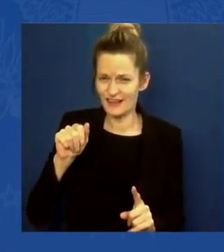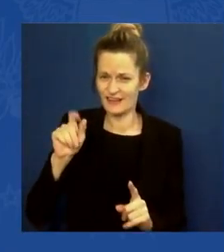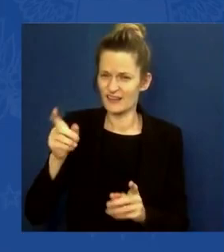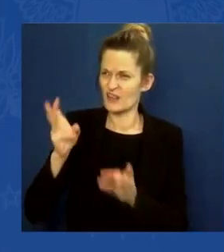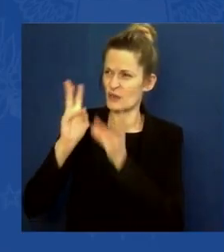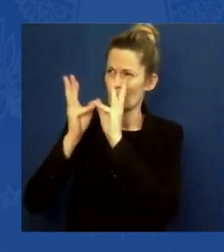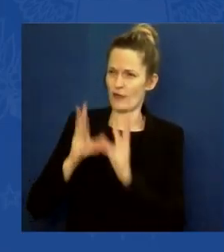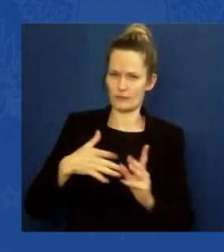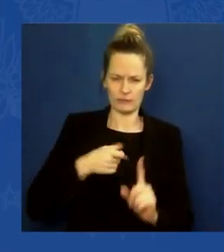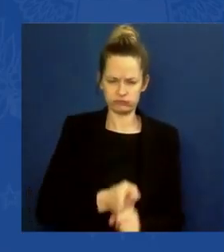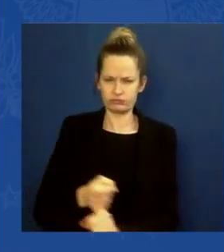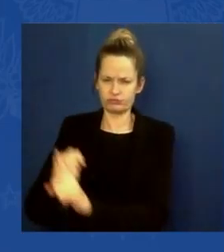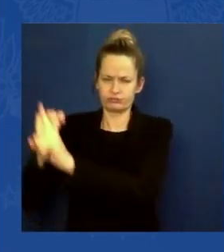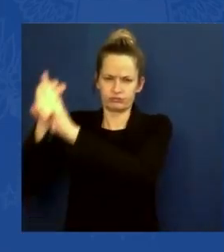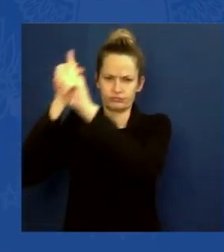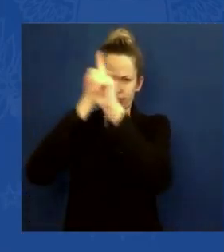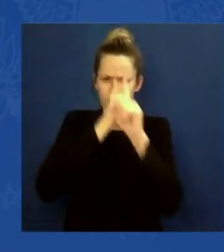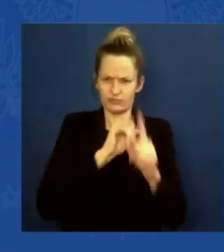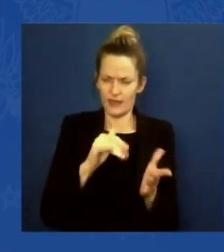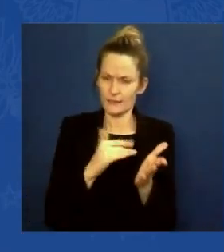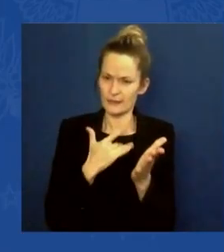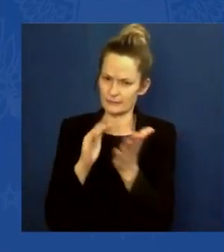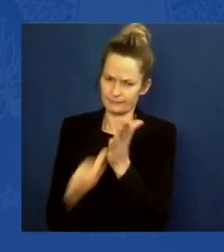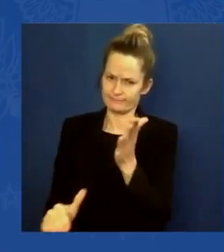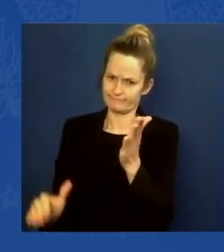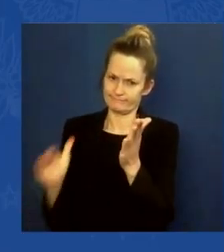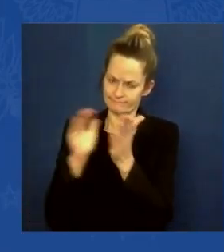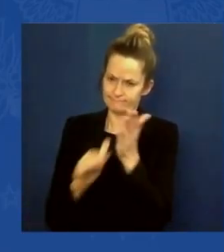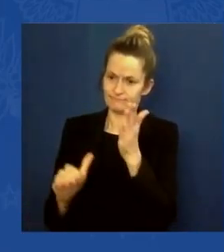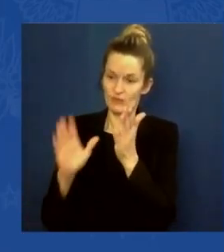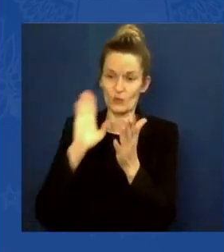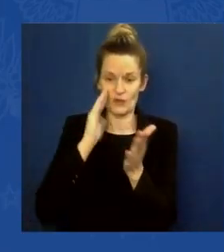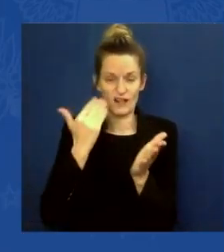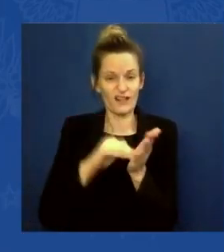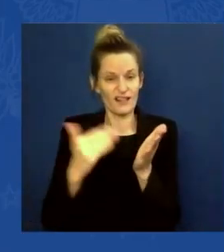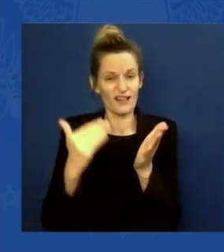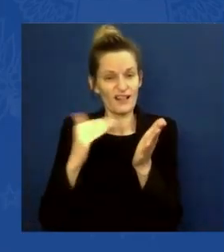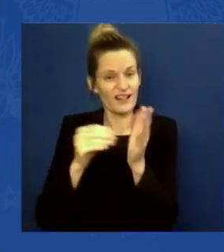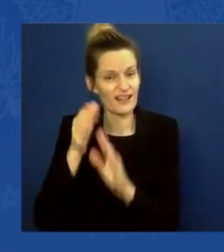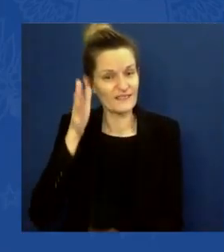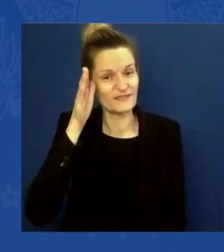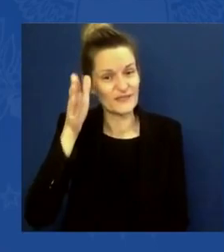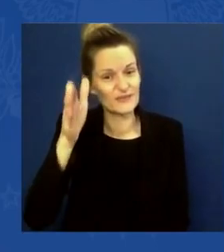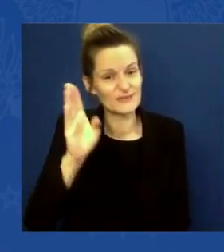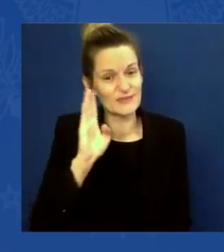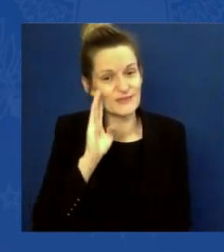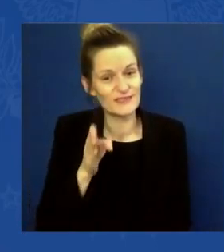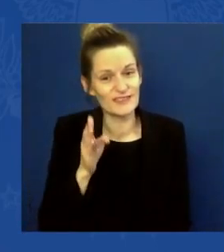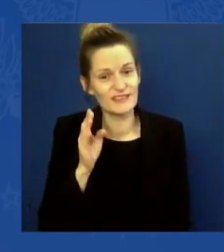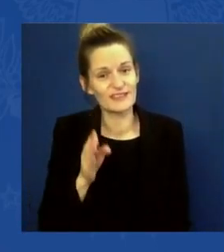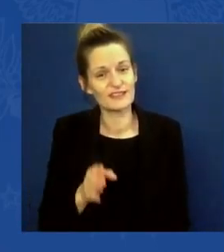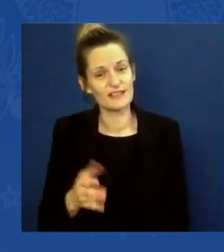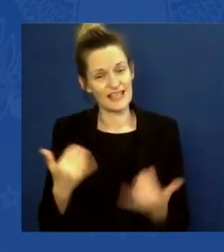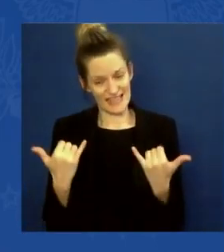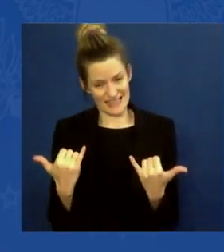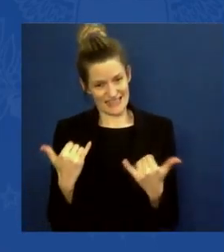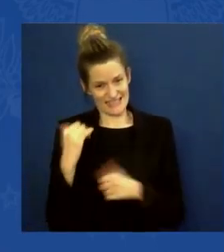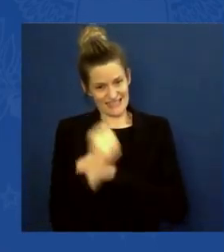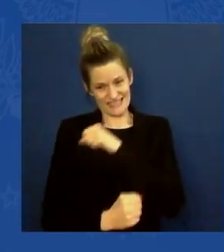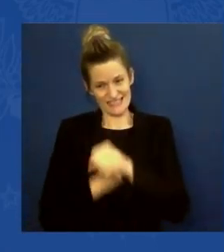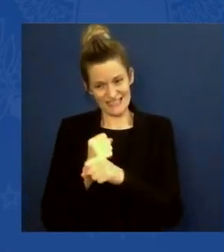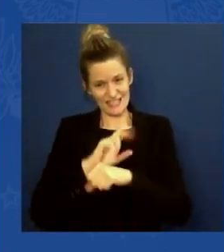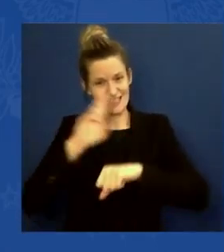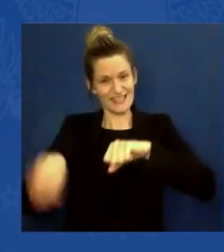nation, and we really are. So far this year, nationwide, there are 44,000 wildfires that have burned nearly